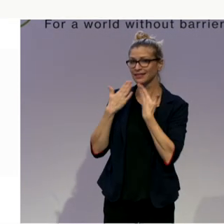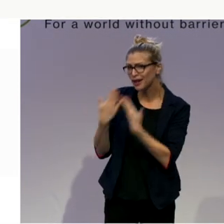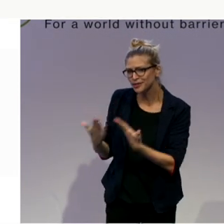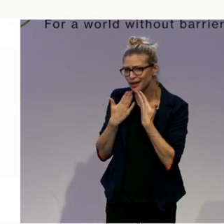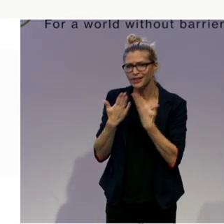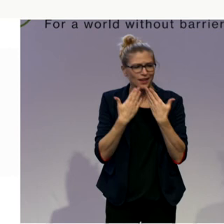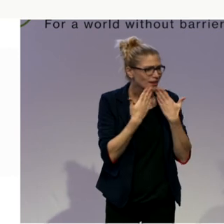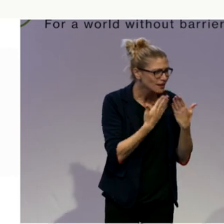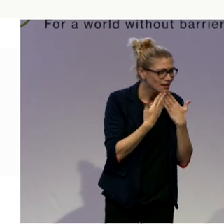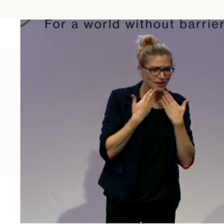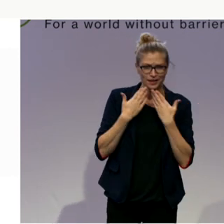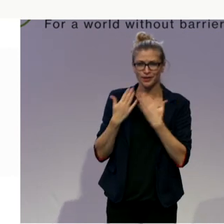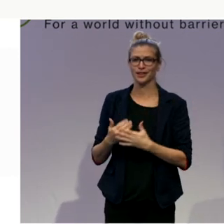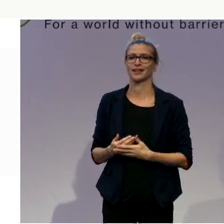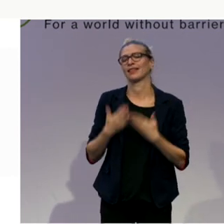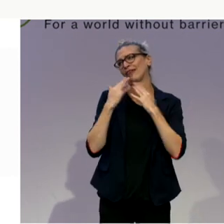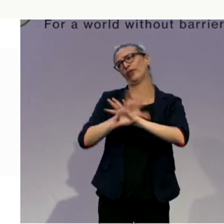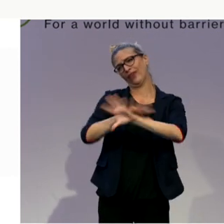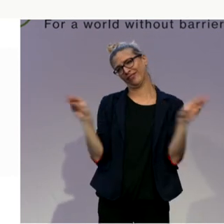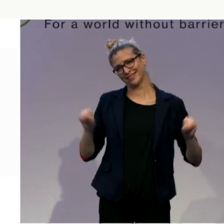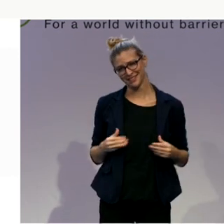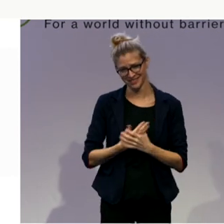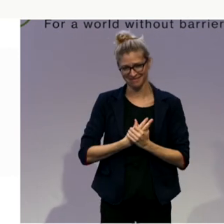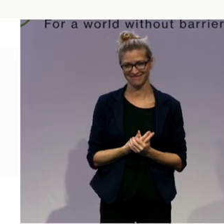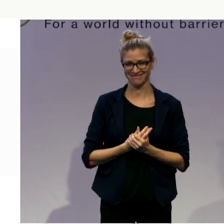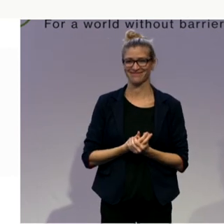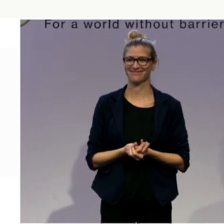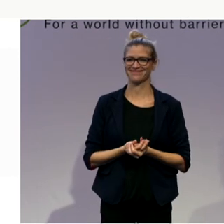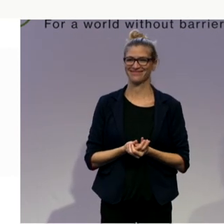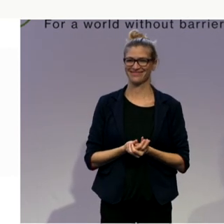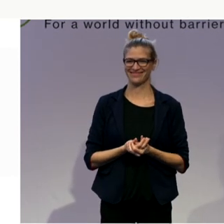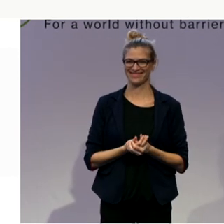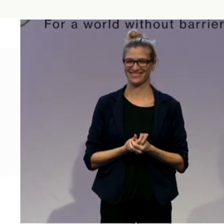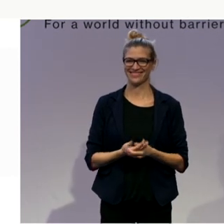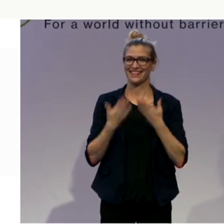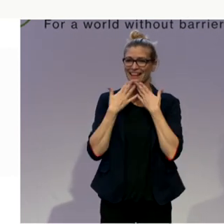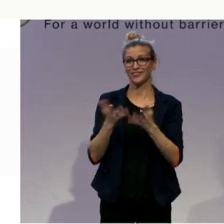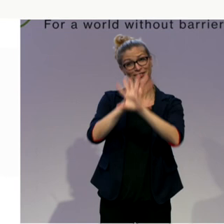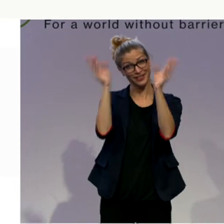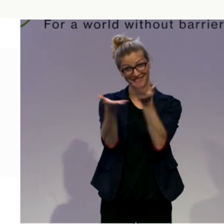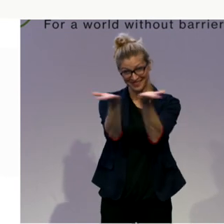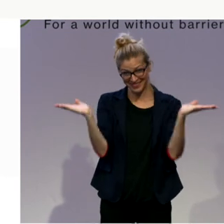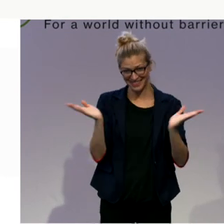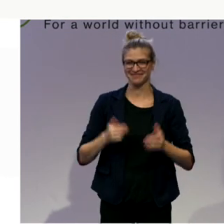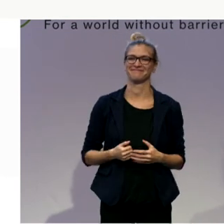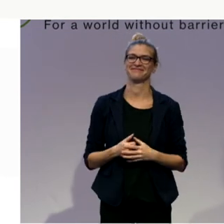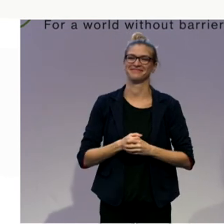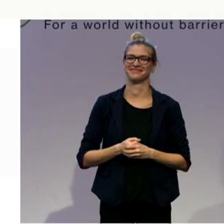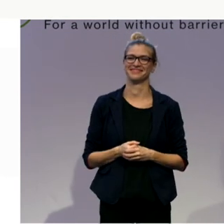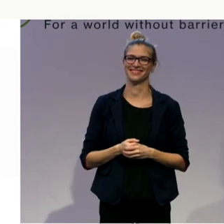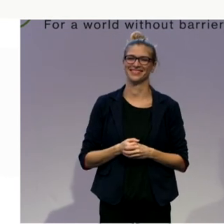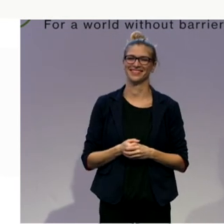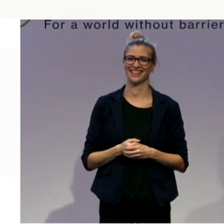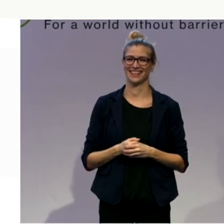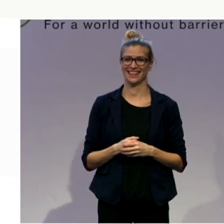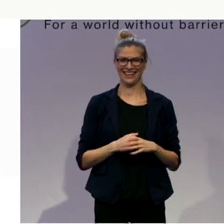May I say thanks to you all as well. Thank you. That's the quietest I have ever been. It's good for